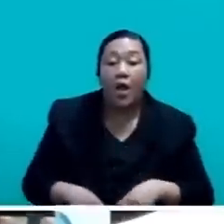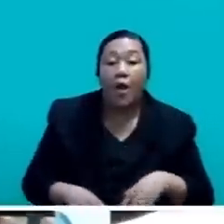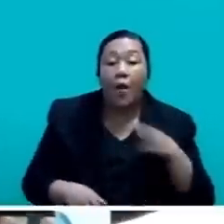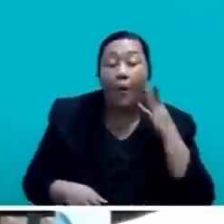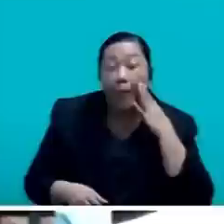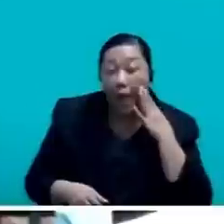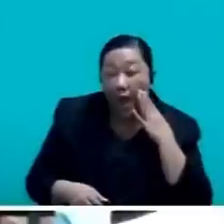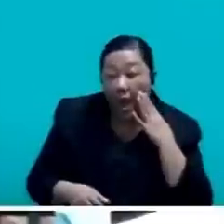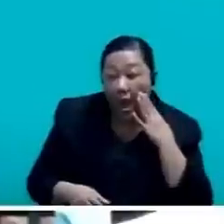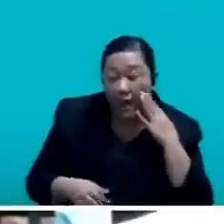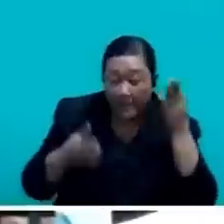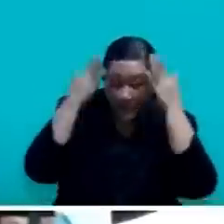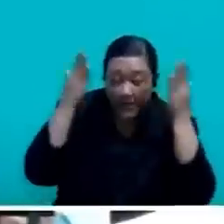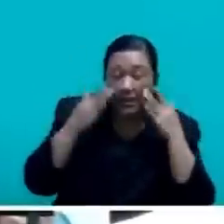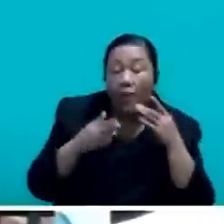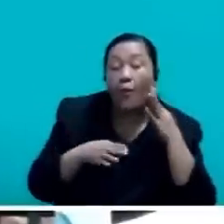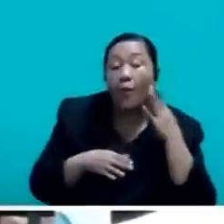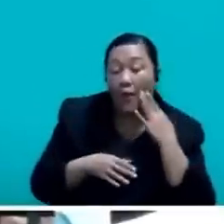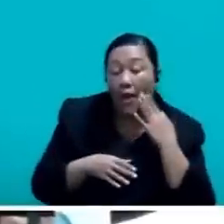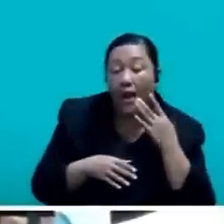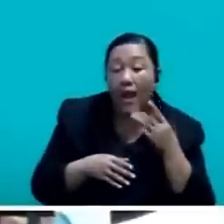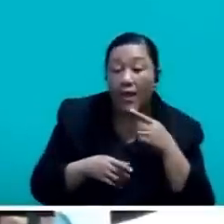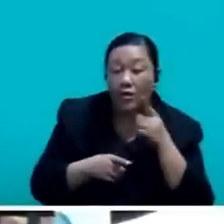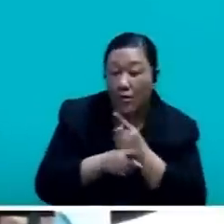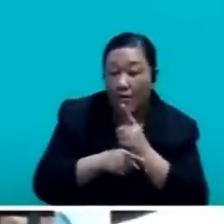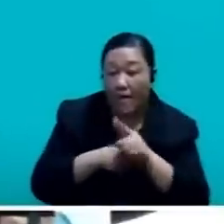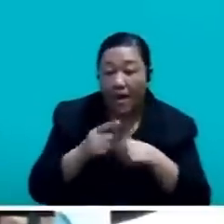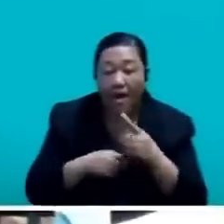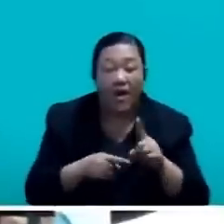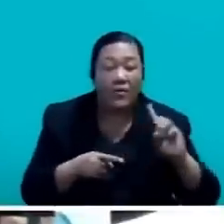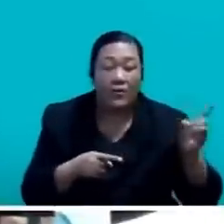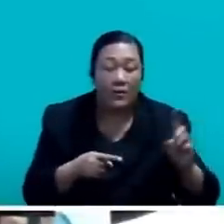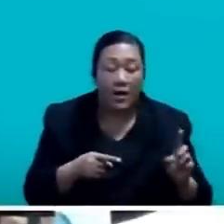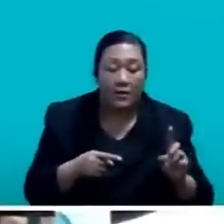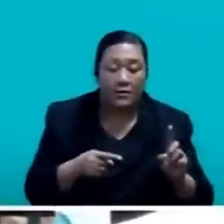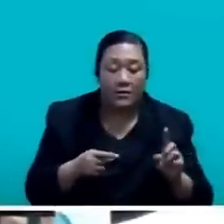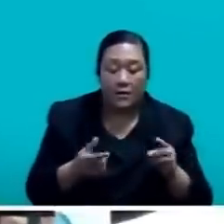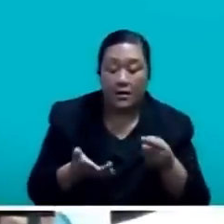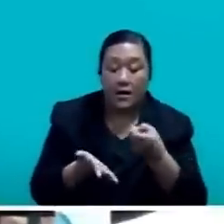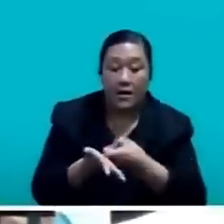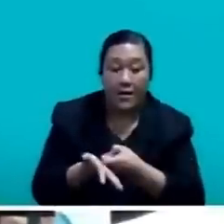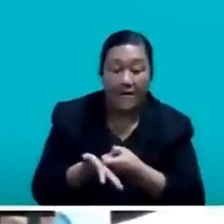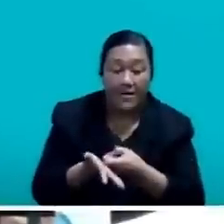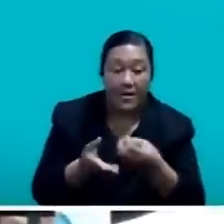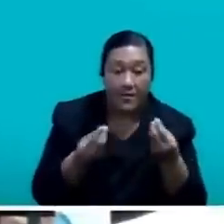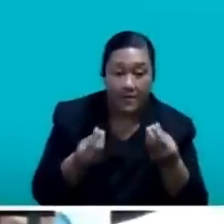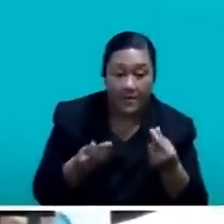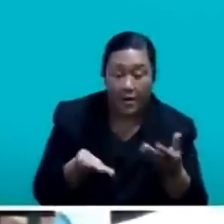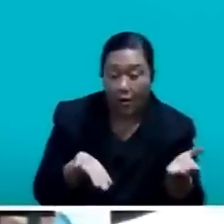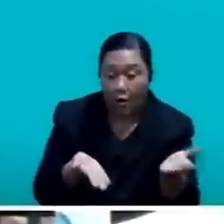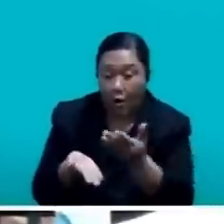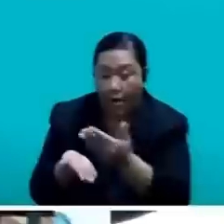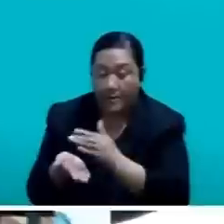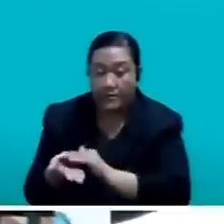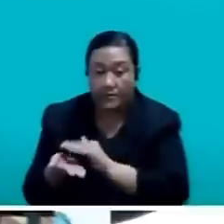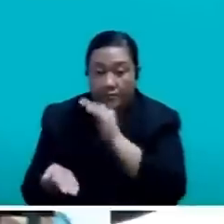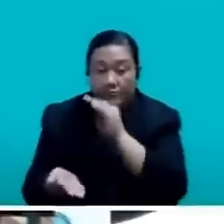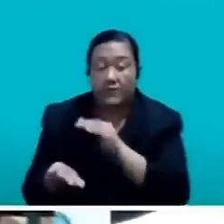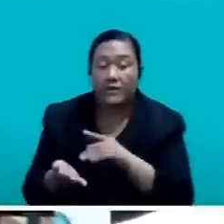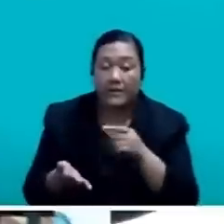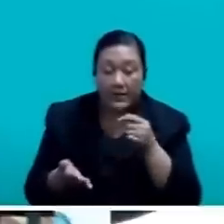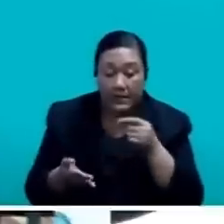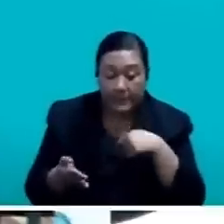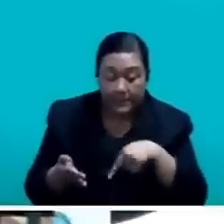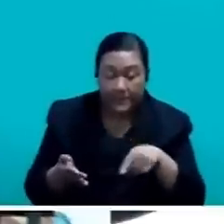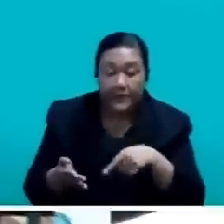I am happy to report that the Ministry up to this month has collected a revenue of $21